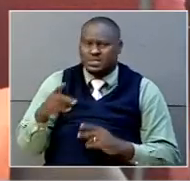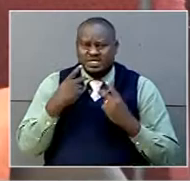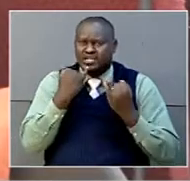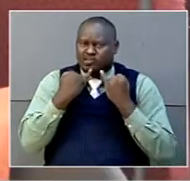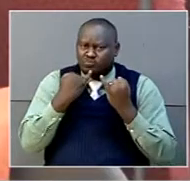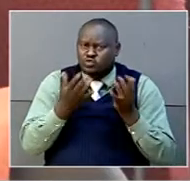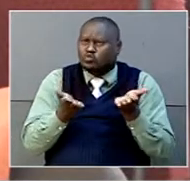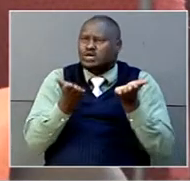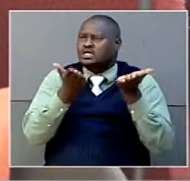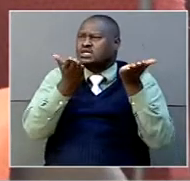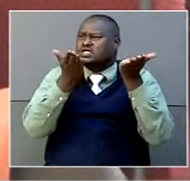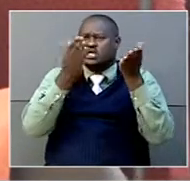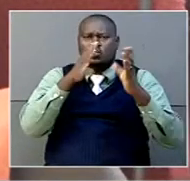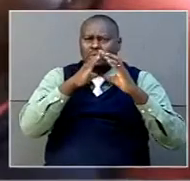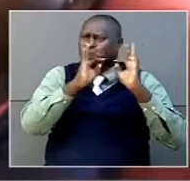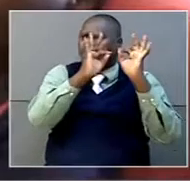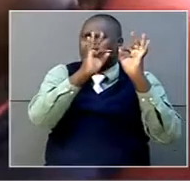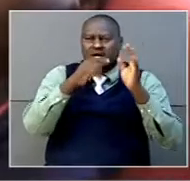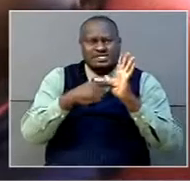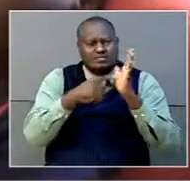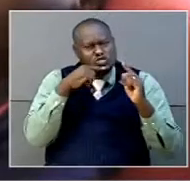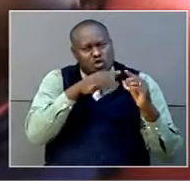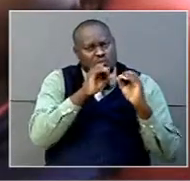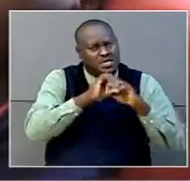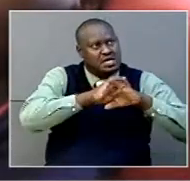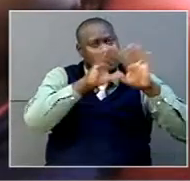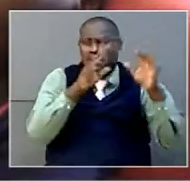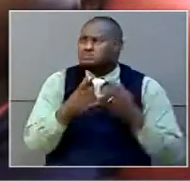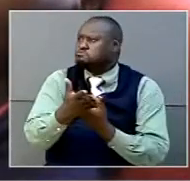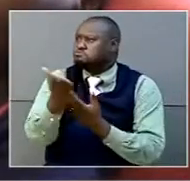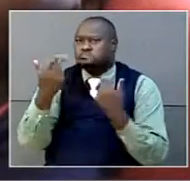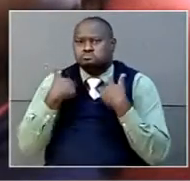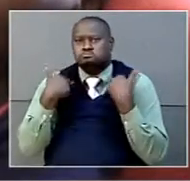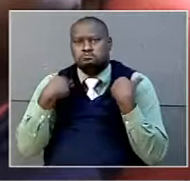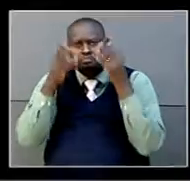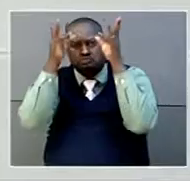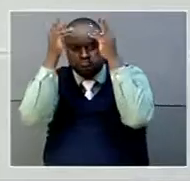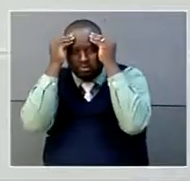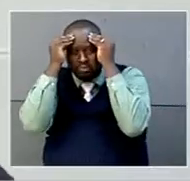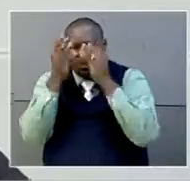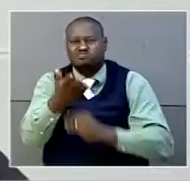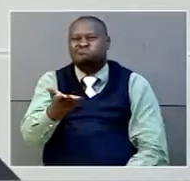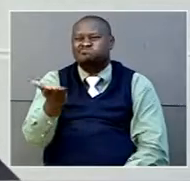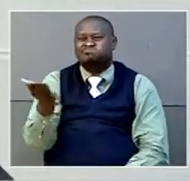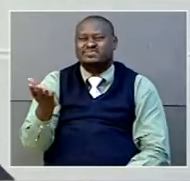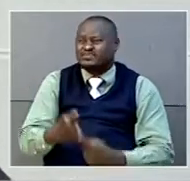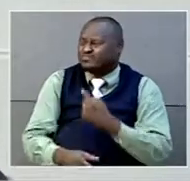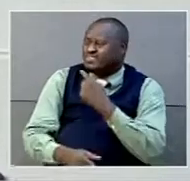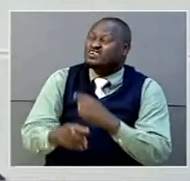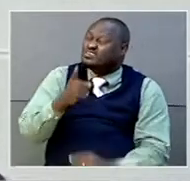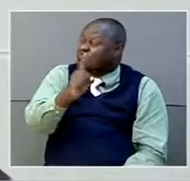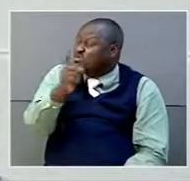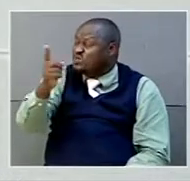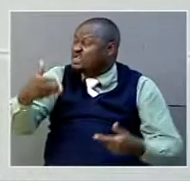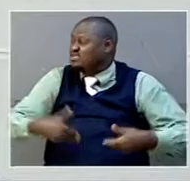information and communication dissemination, like social media, has left many information officers behind. Because the people you are targeting, the